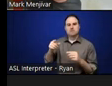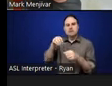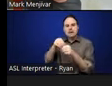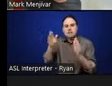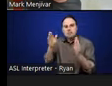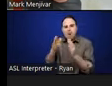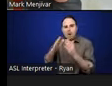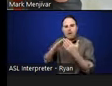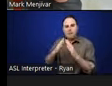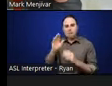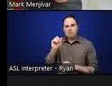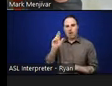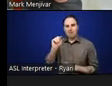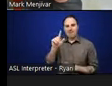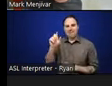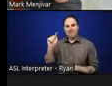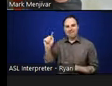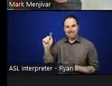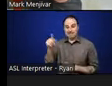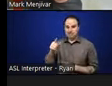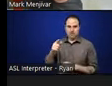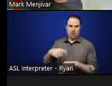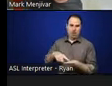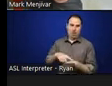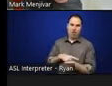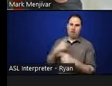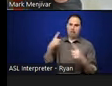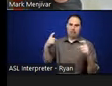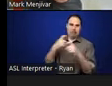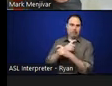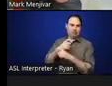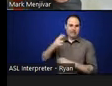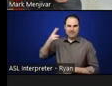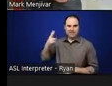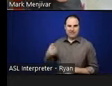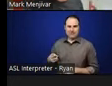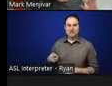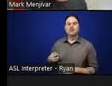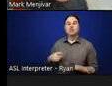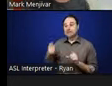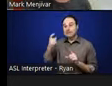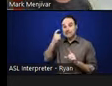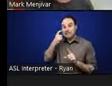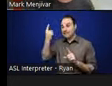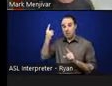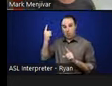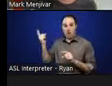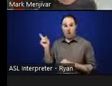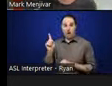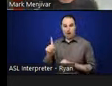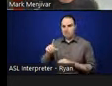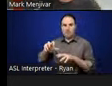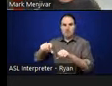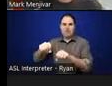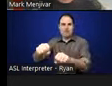long, complicated history, but there's been a lot of resurgence in the community. Somebody's come up and bought a bunch of property. And so they